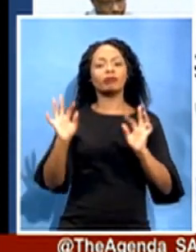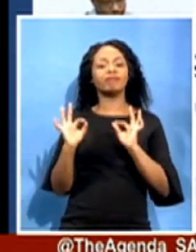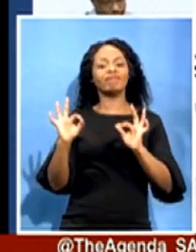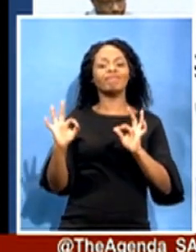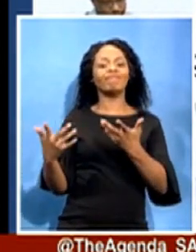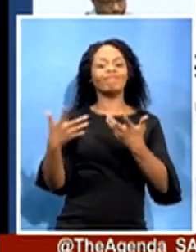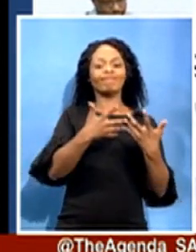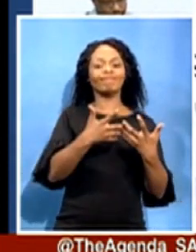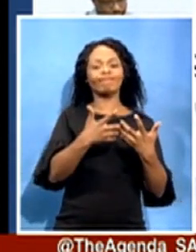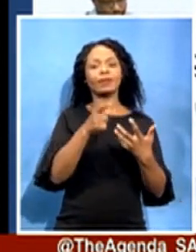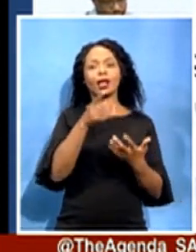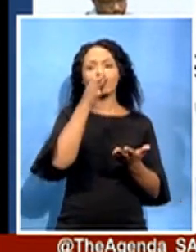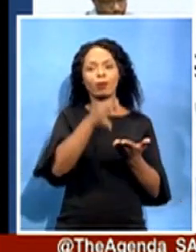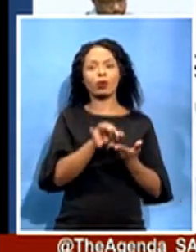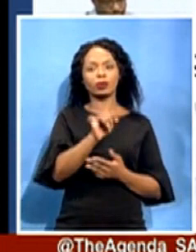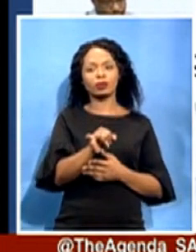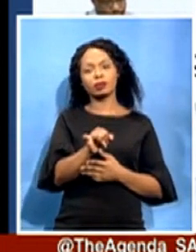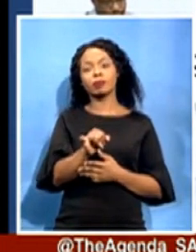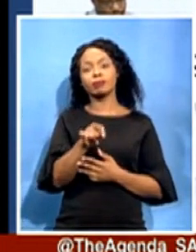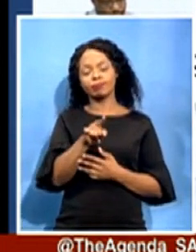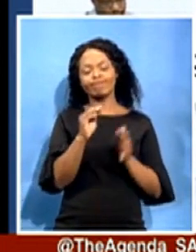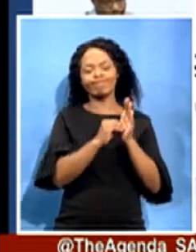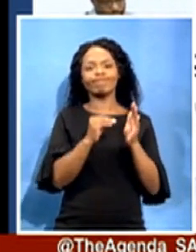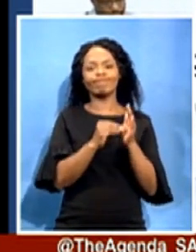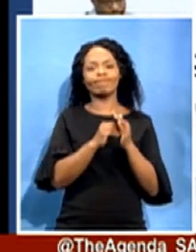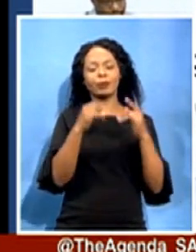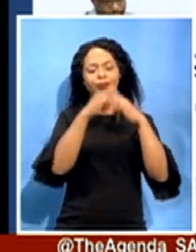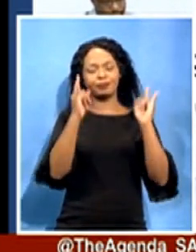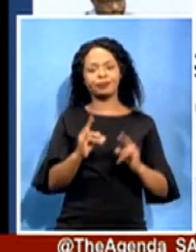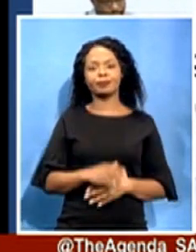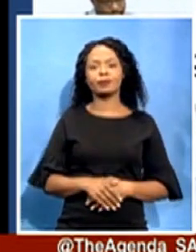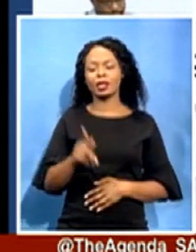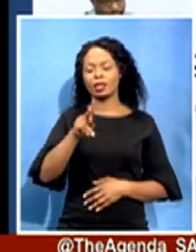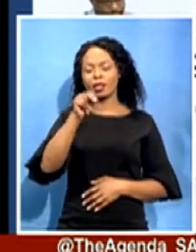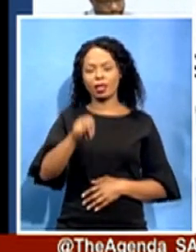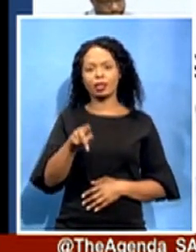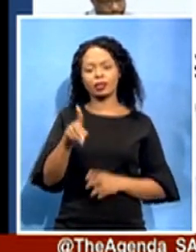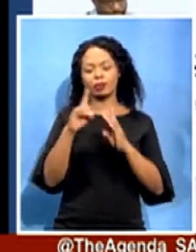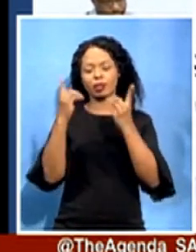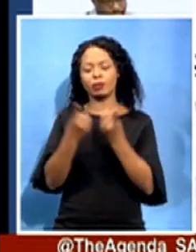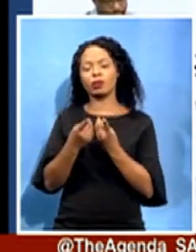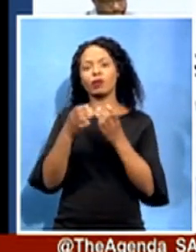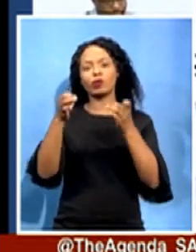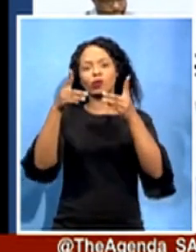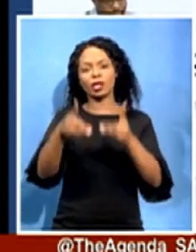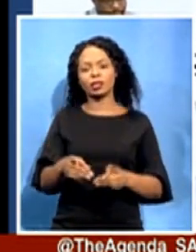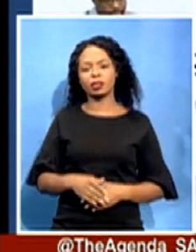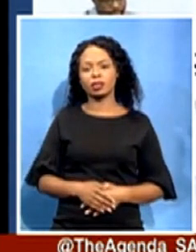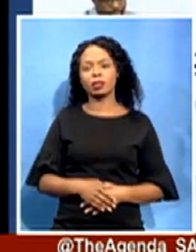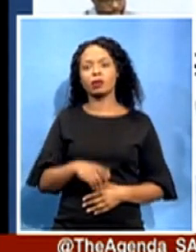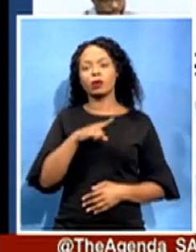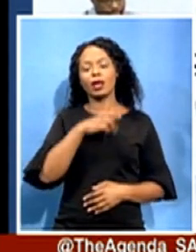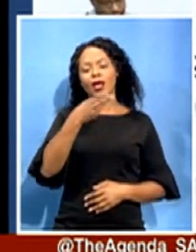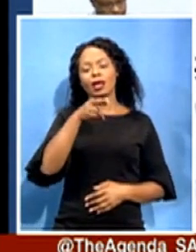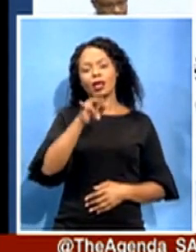investigation by the KZN Department of Education relating to the Harry Gwala District Metric Boot Camp that was held